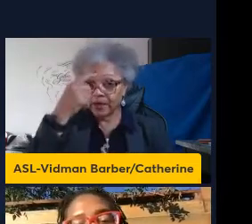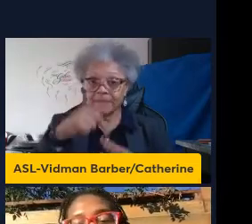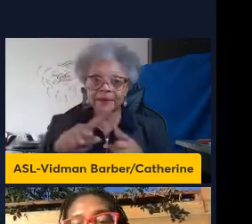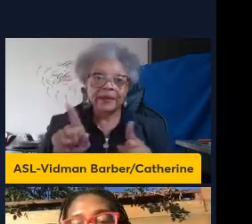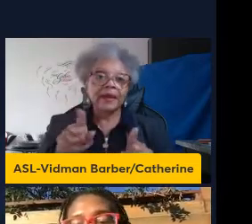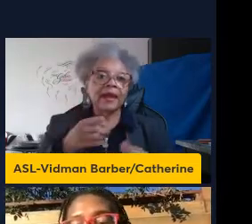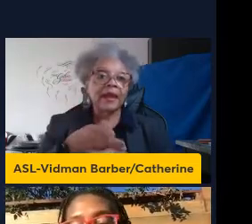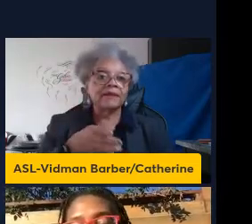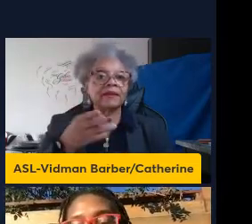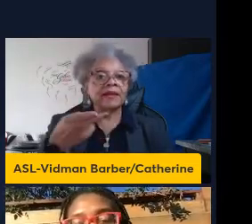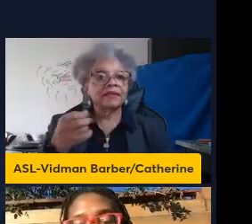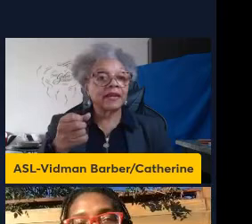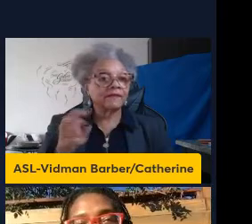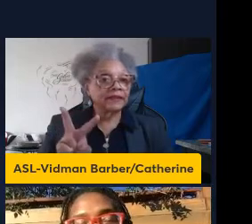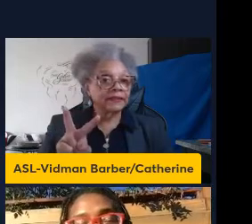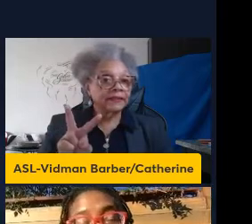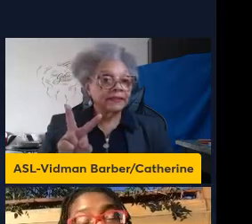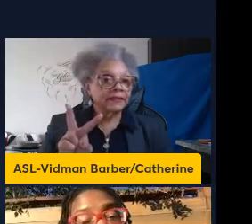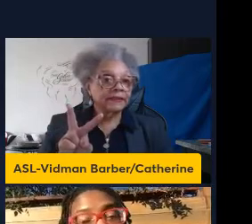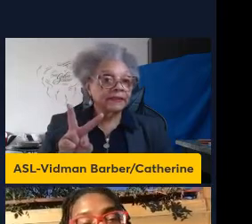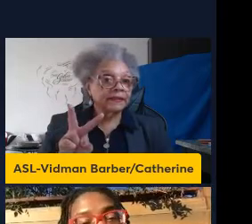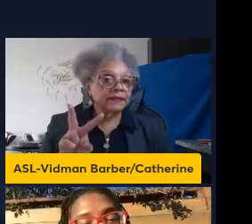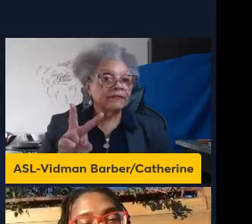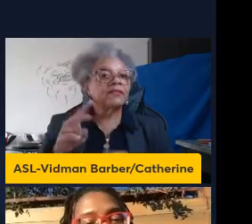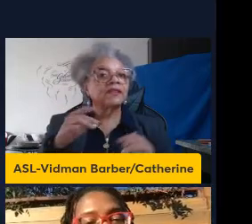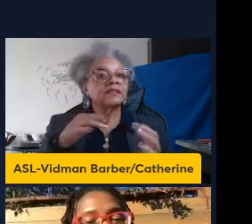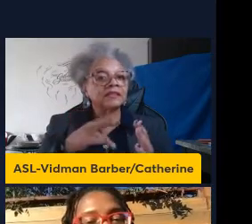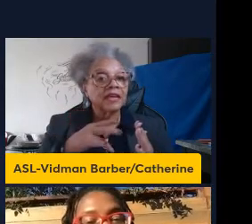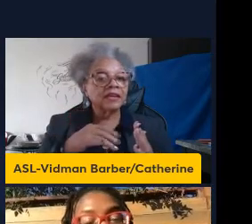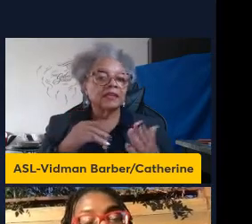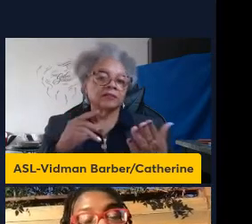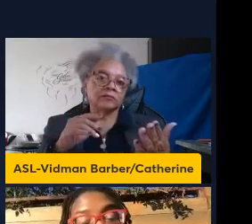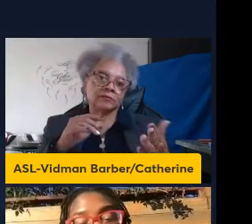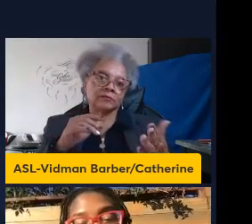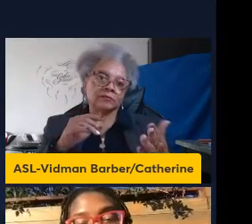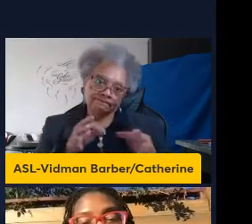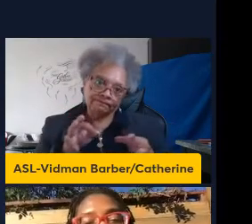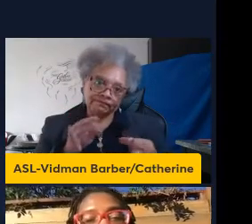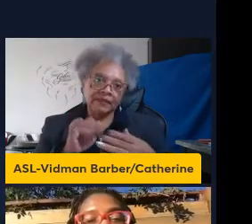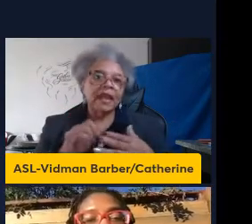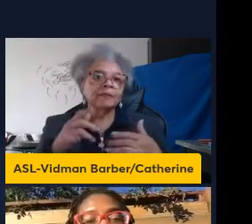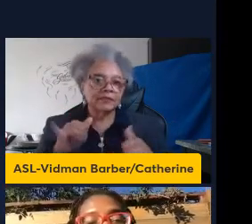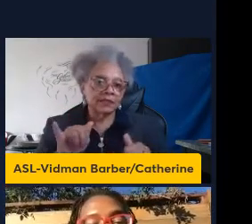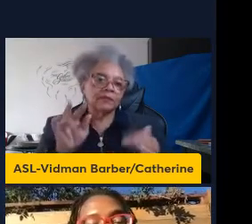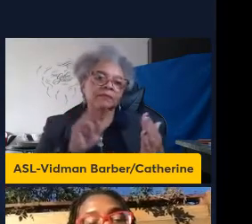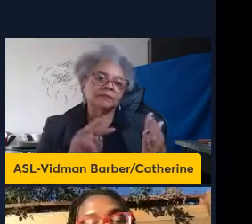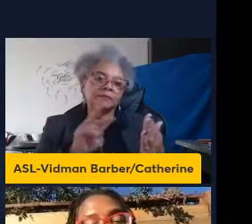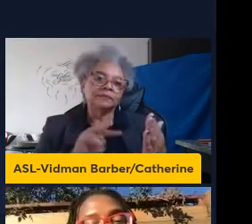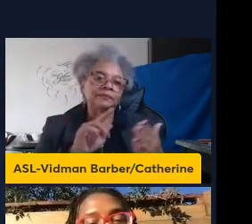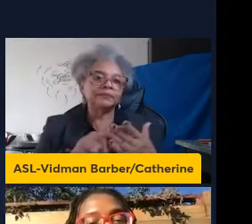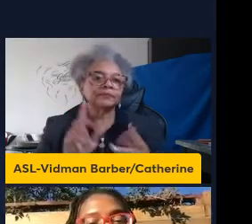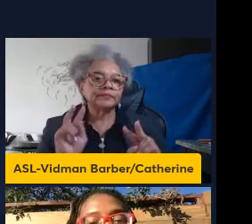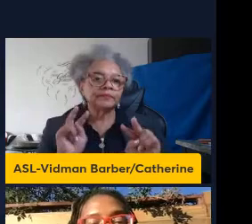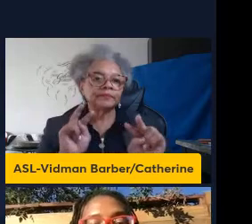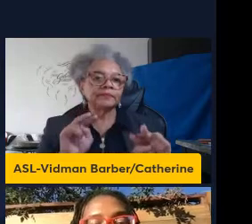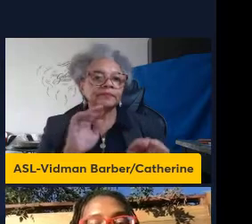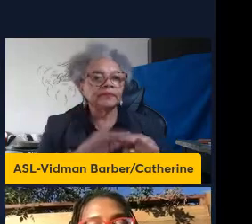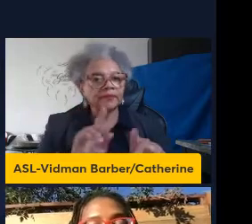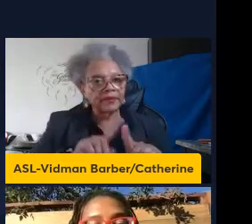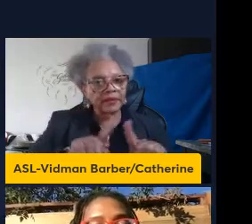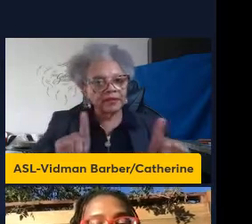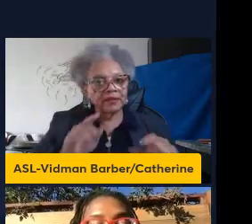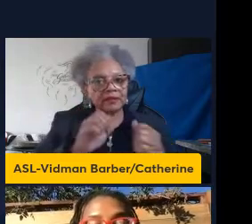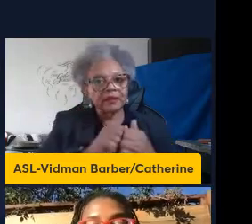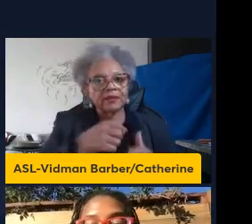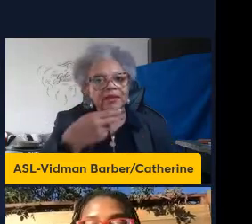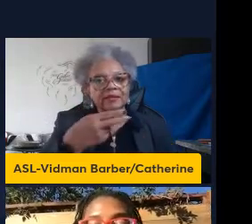PhD, they hadn't yet been just studied definitively. And so I set out to look at this. I looked at the amount of sites in people that were